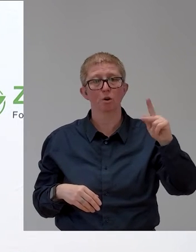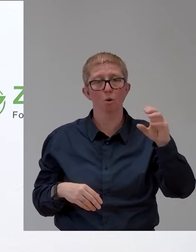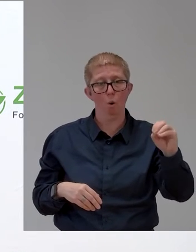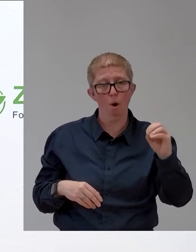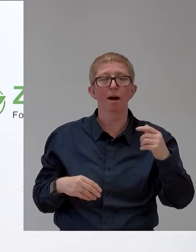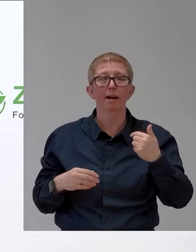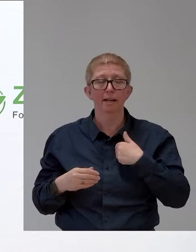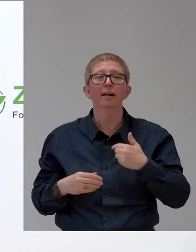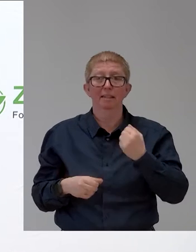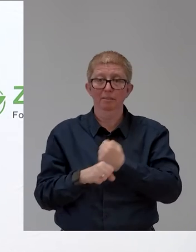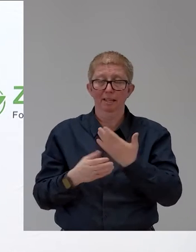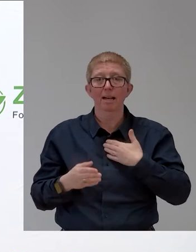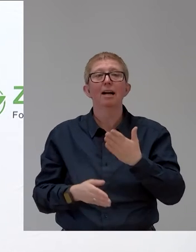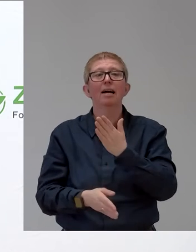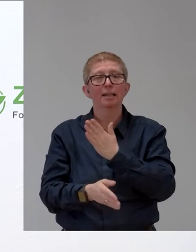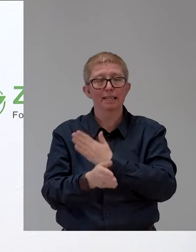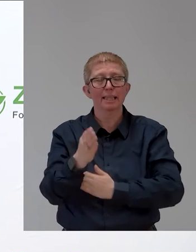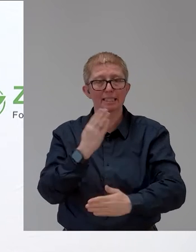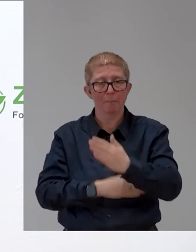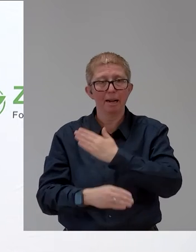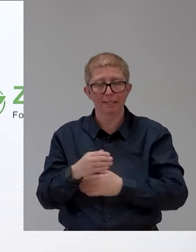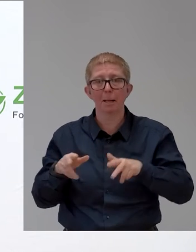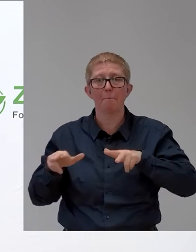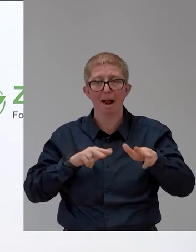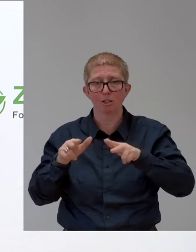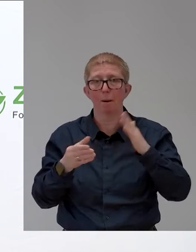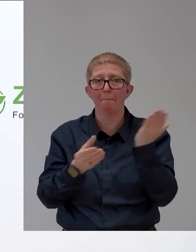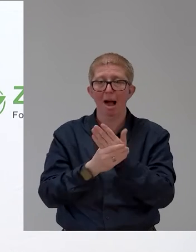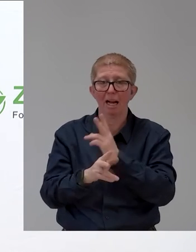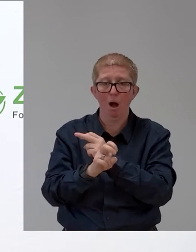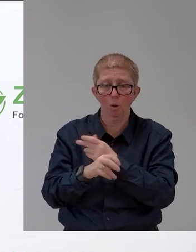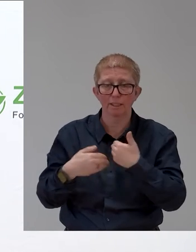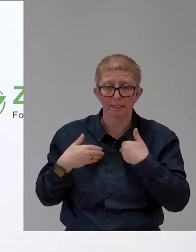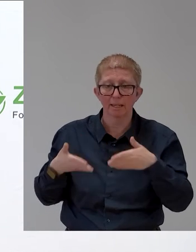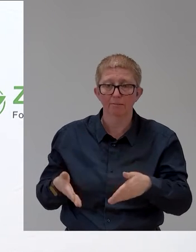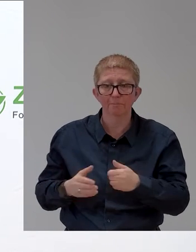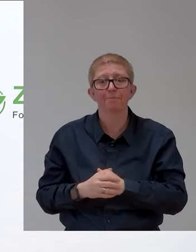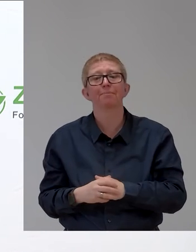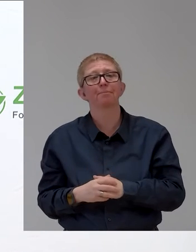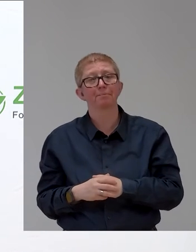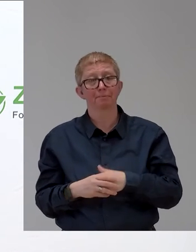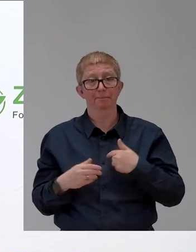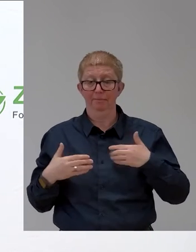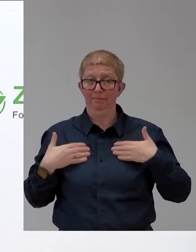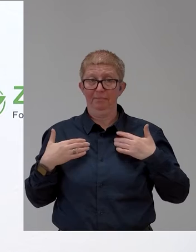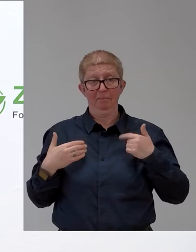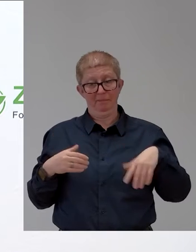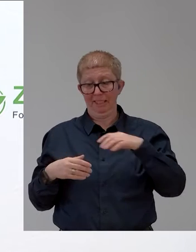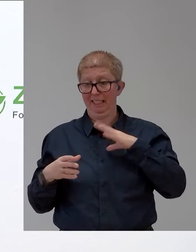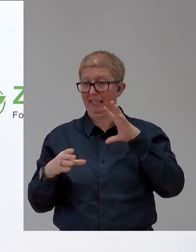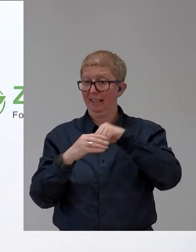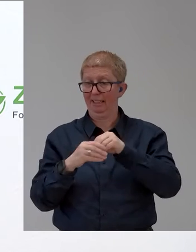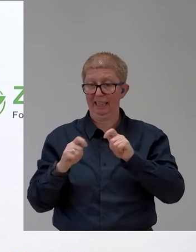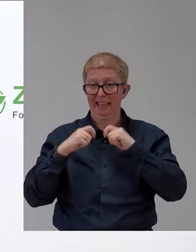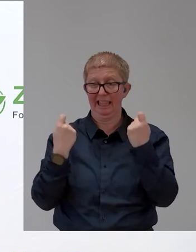in the field of inclusion and accessibility in Europe. And I'm happy to be with this team. We are developing